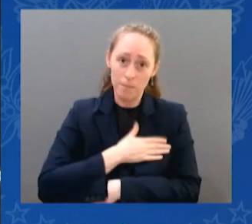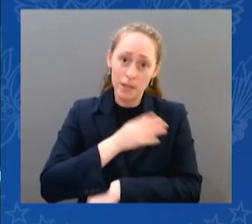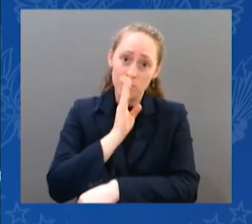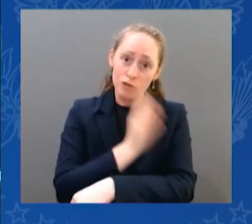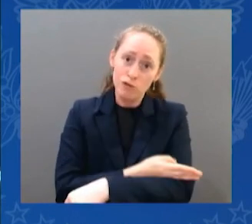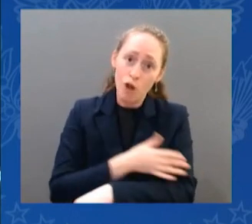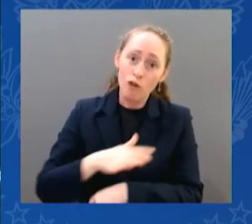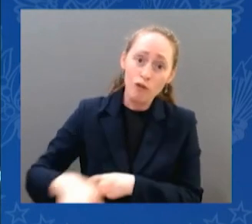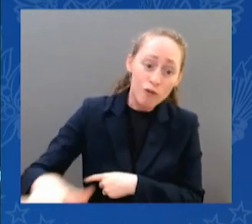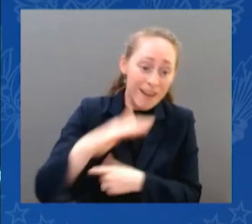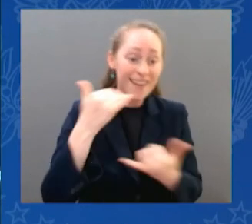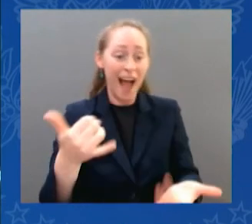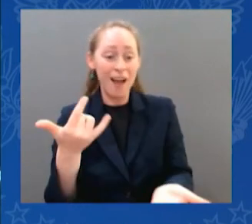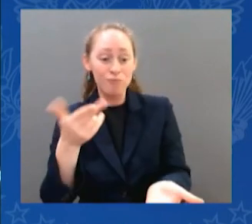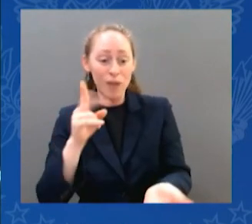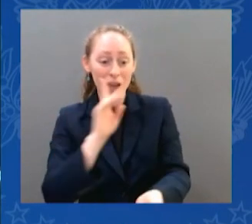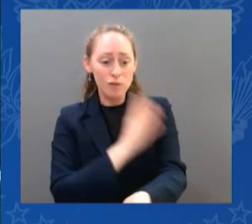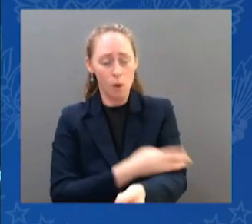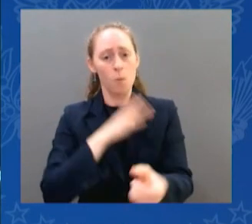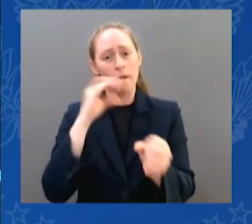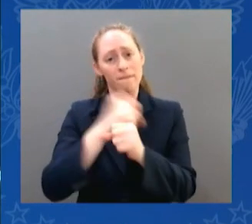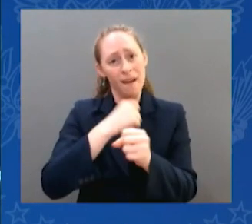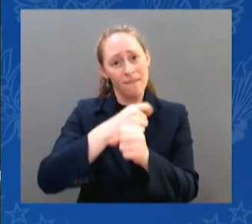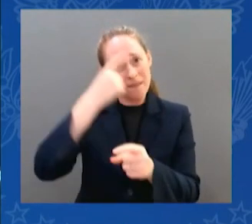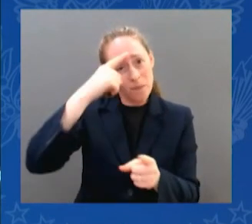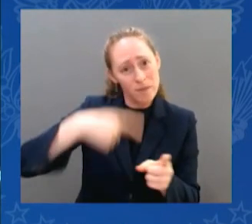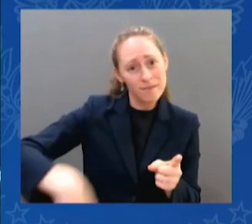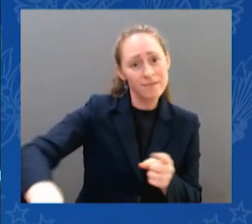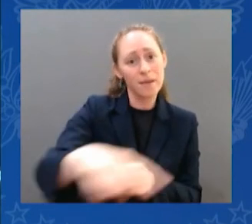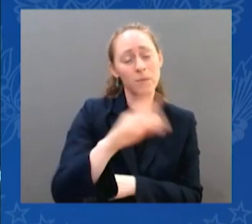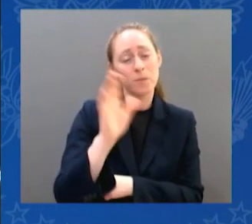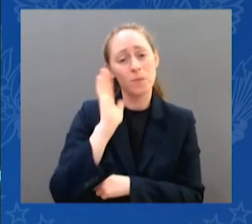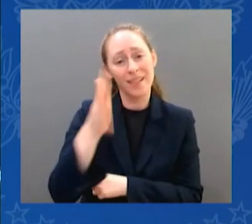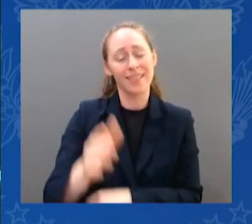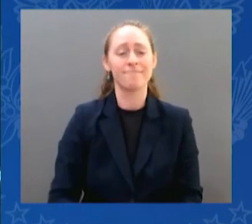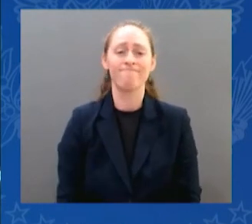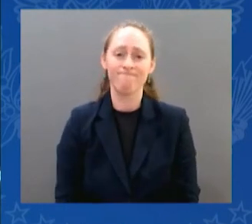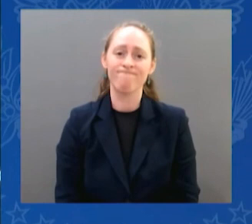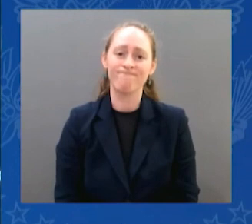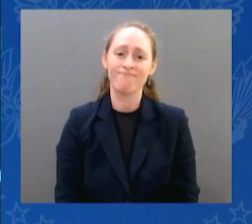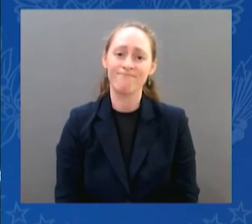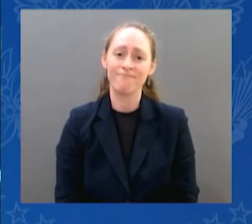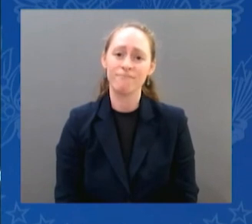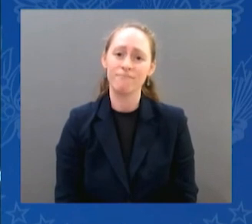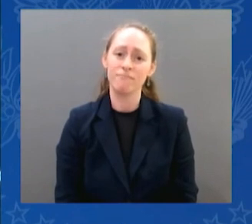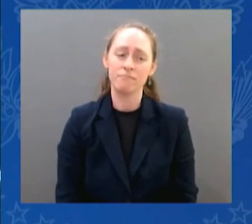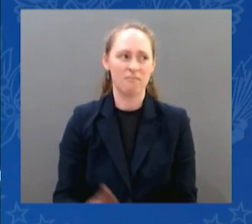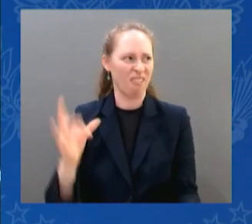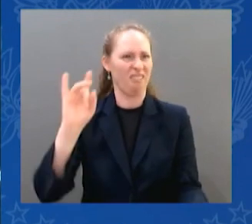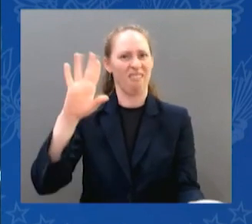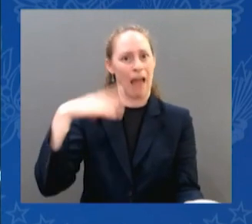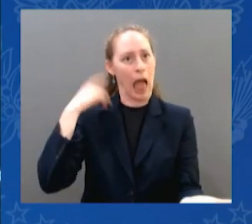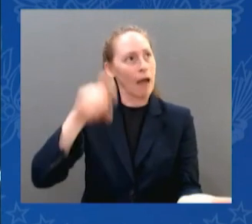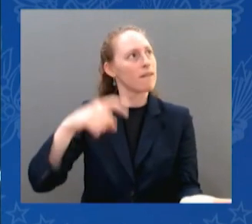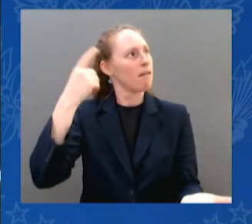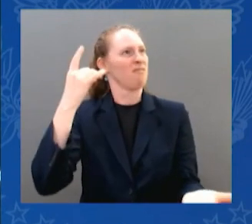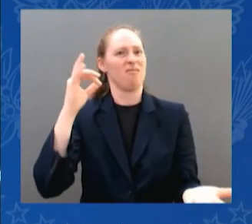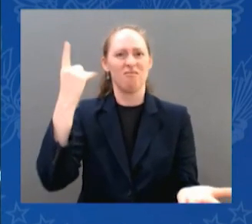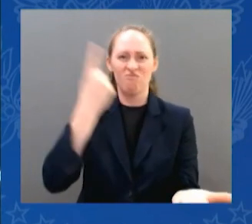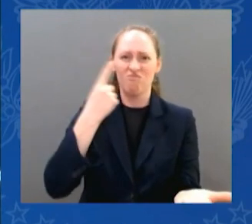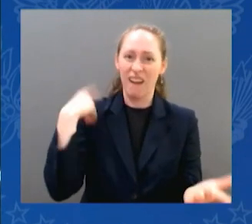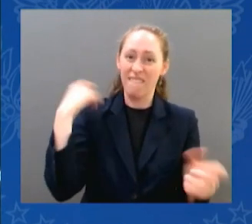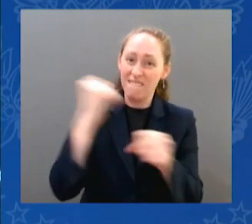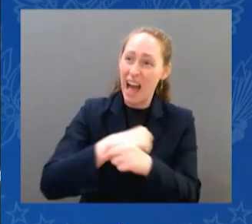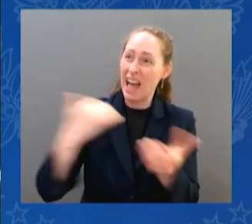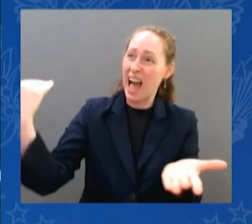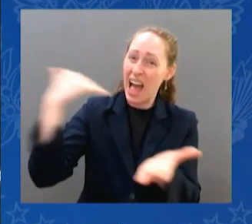And thank you for your note acknowledging that. I didn't think we'd have to fight this battle for her generation as well, but apparently we do. But we are ready to take